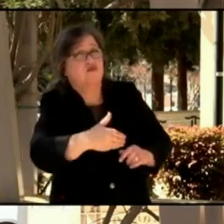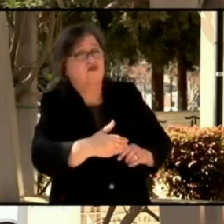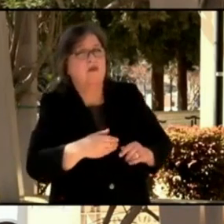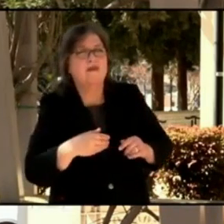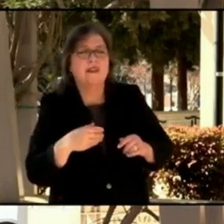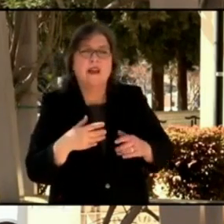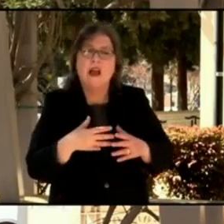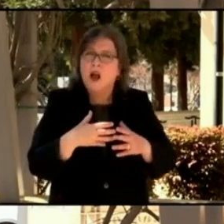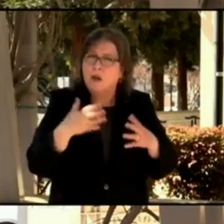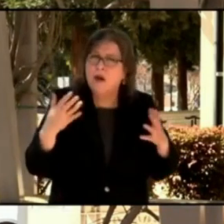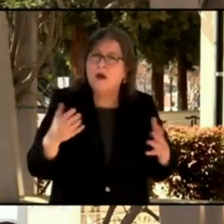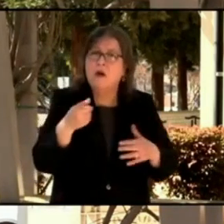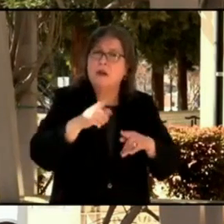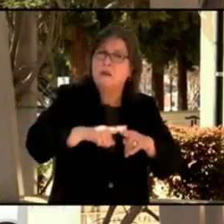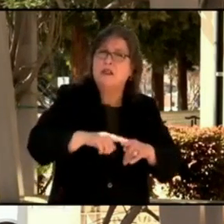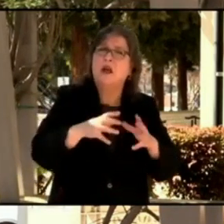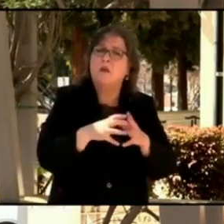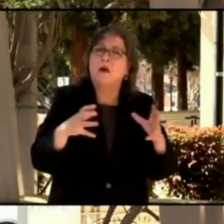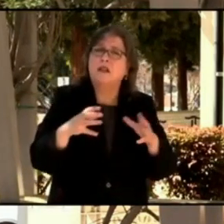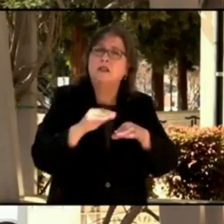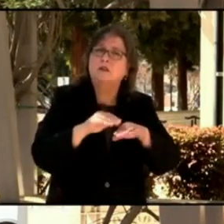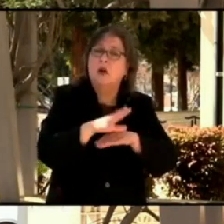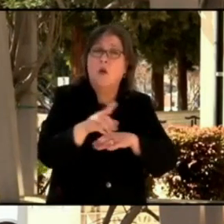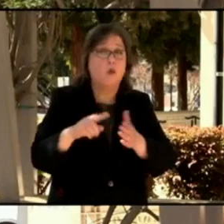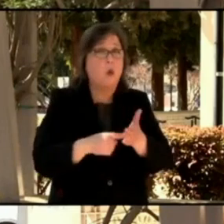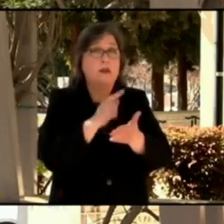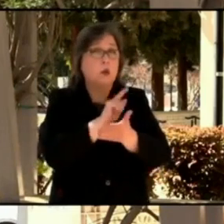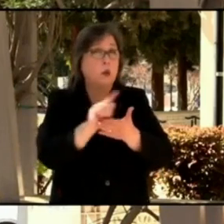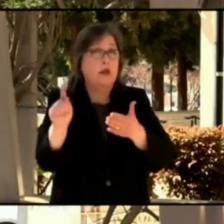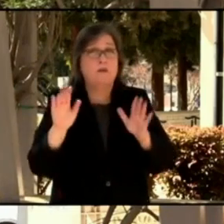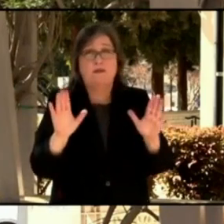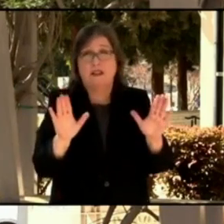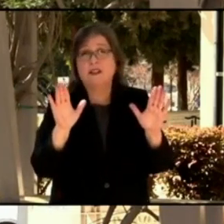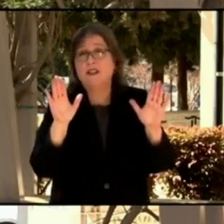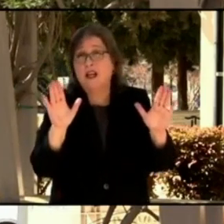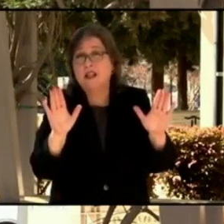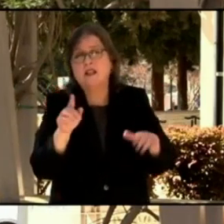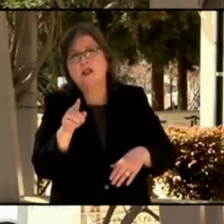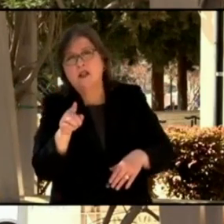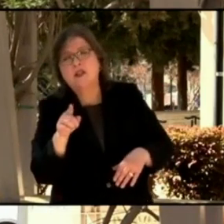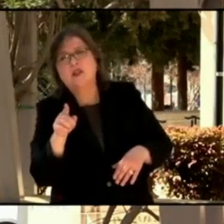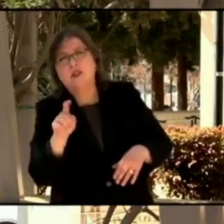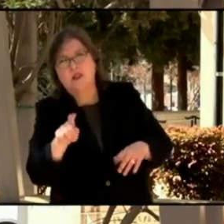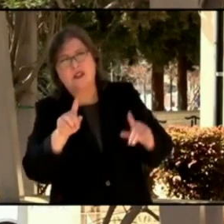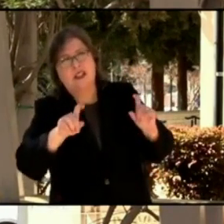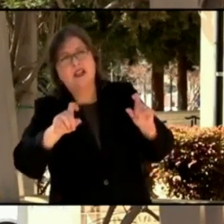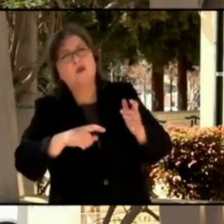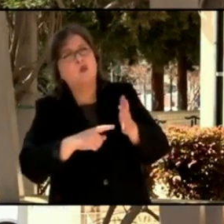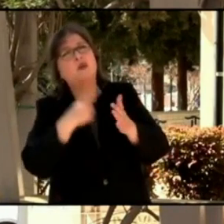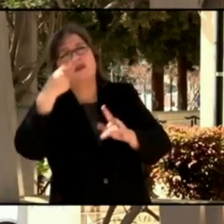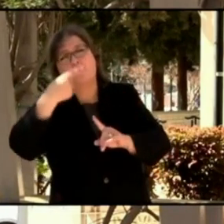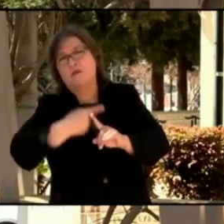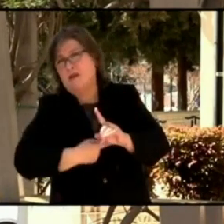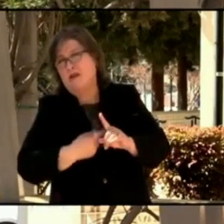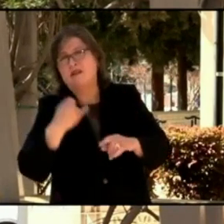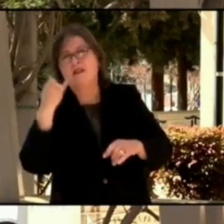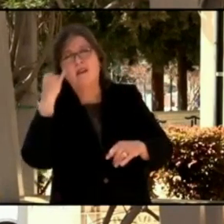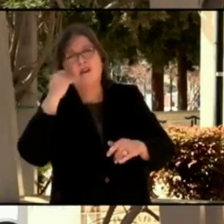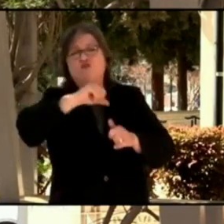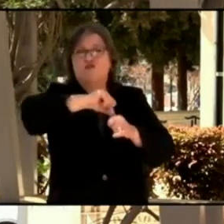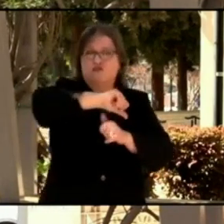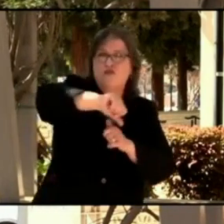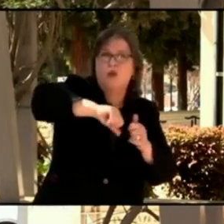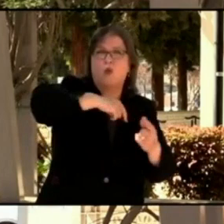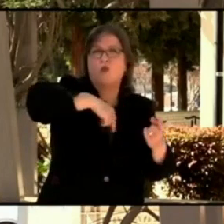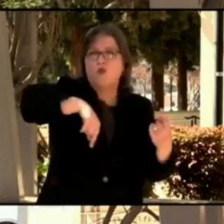have, but once a week would be fantastic. And it should be at minimum once a month. Second, if you are